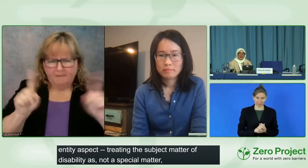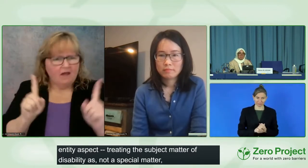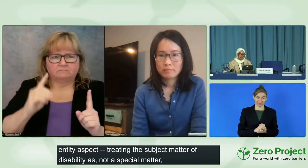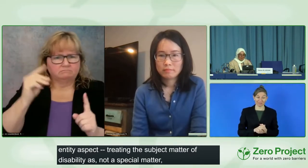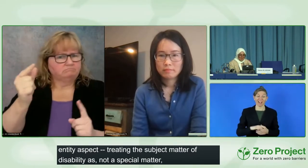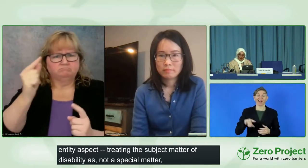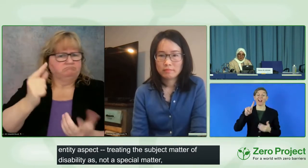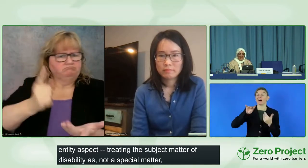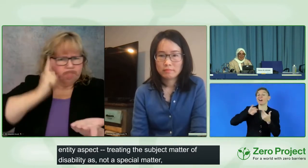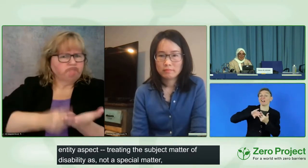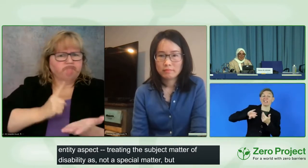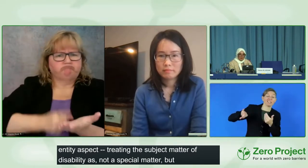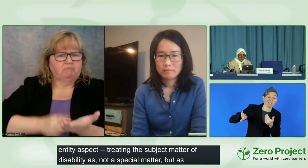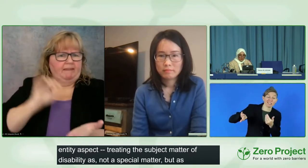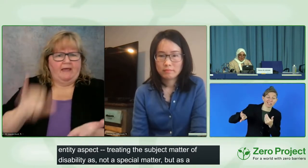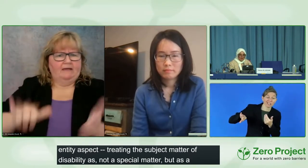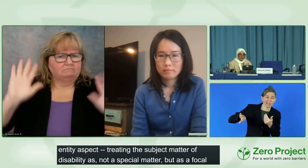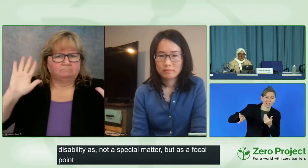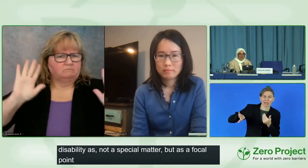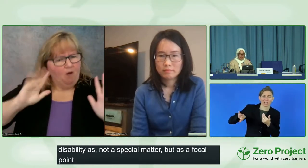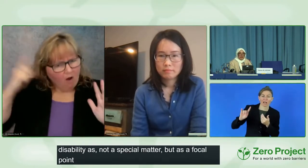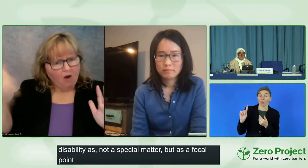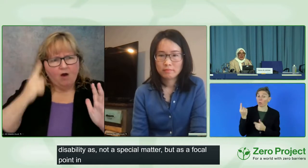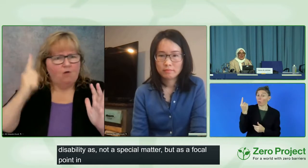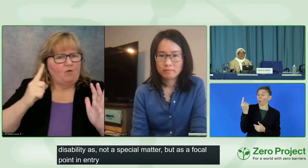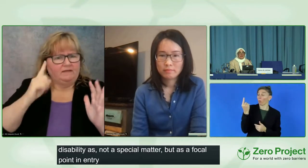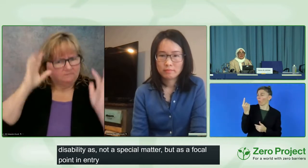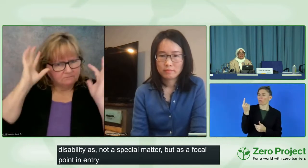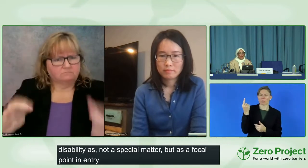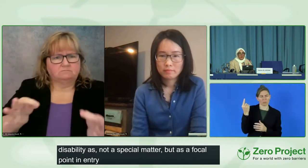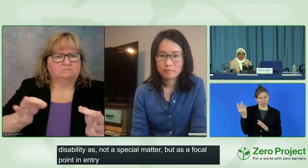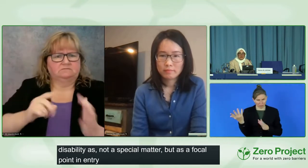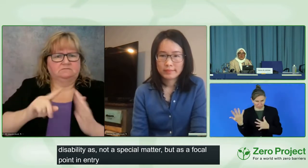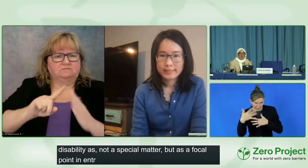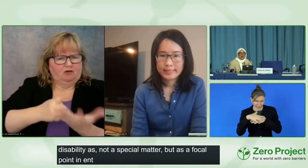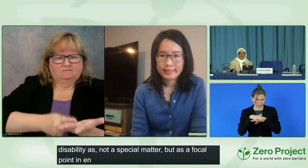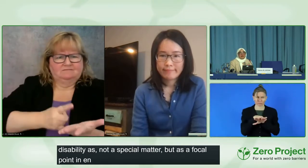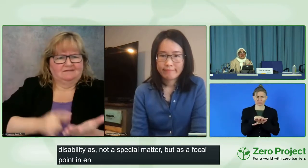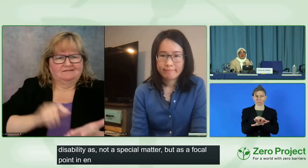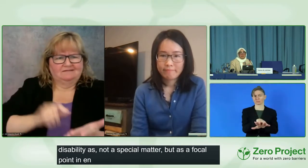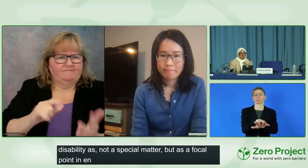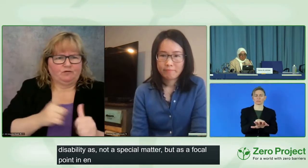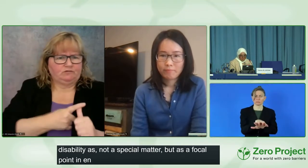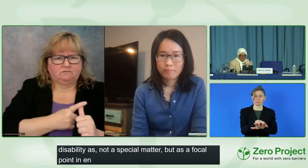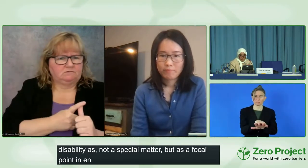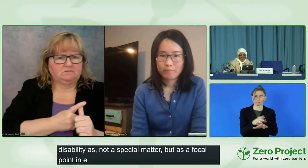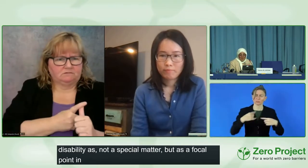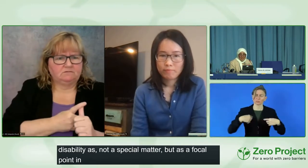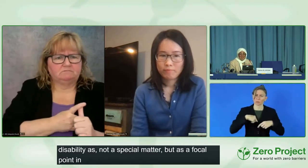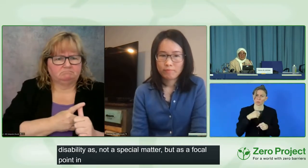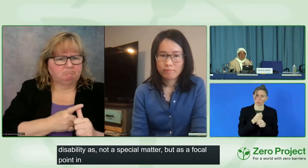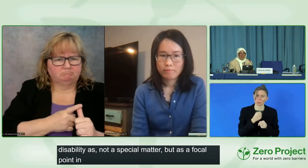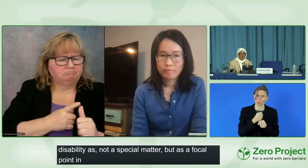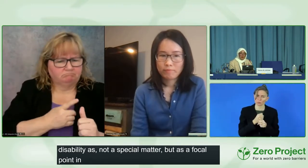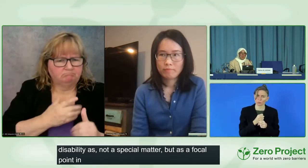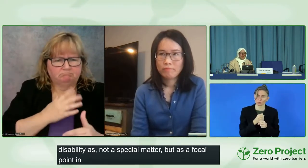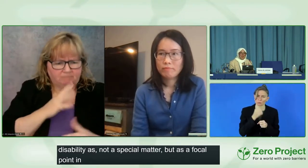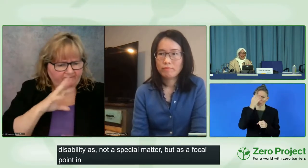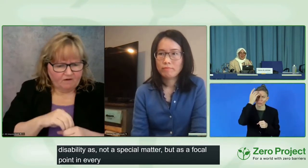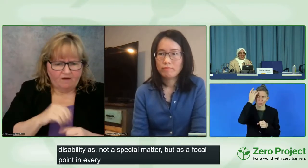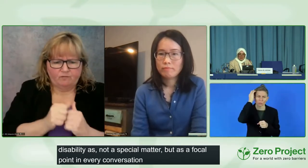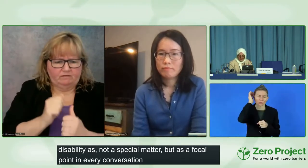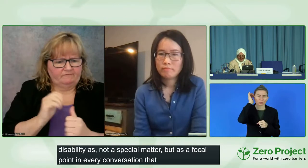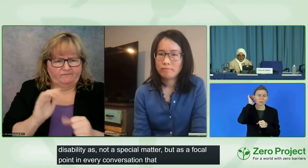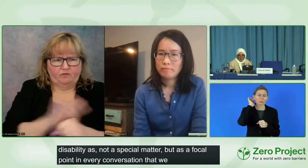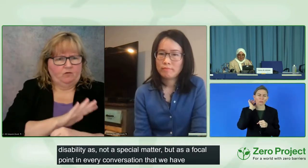that we have in the future. And one of the main things I hope